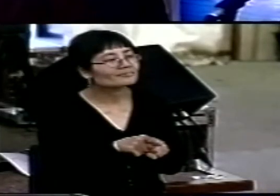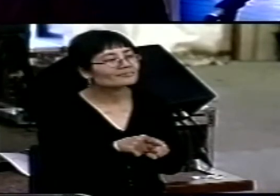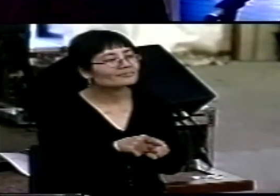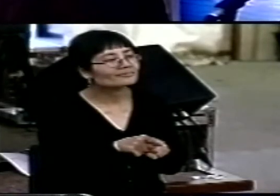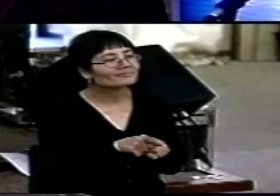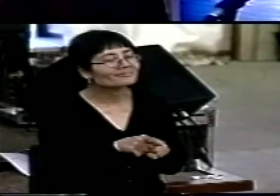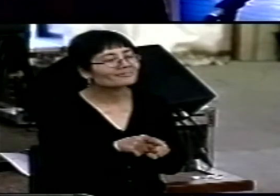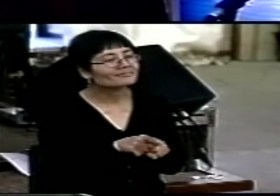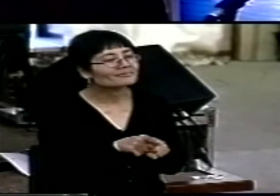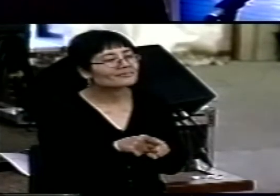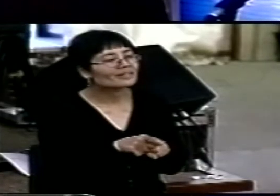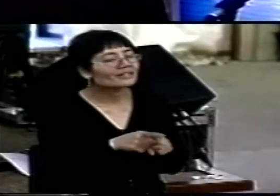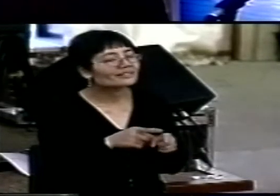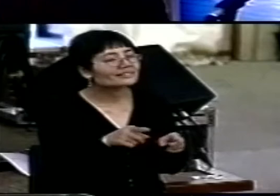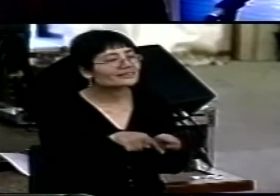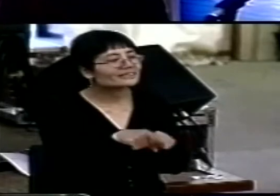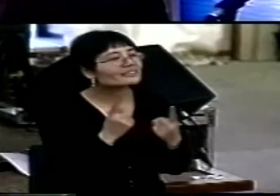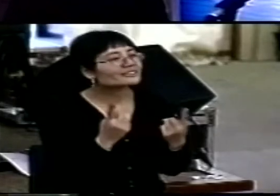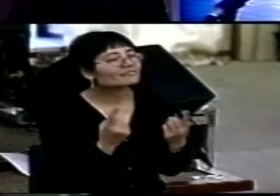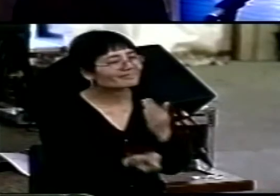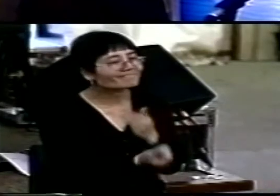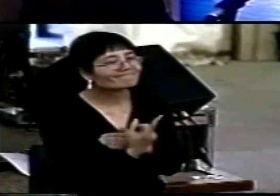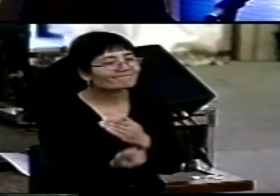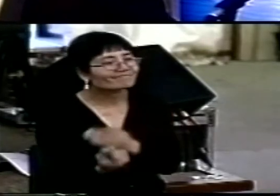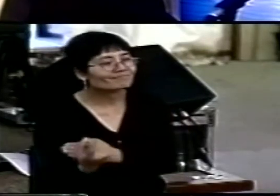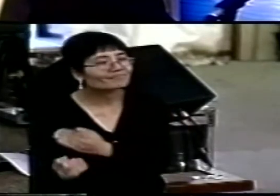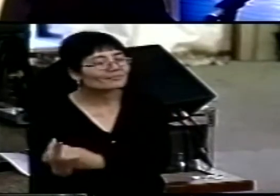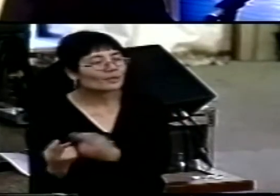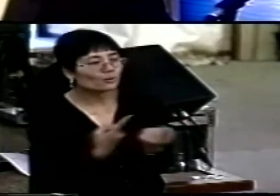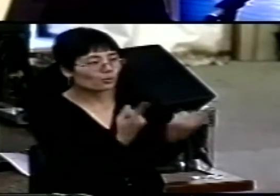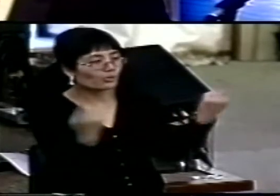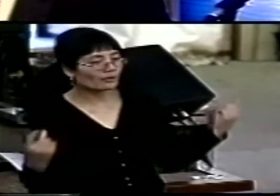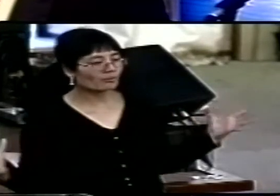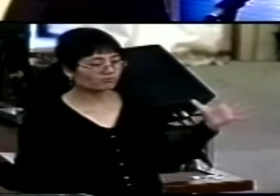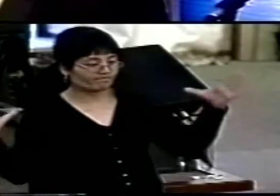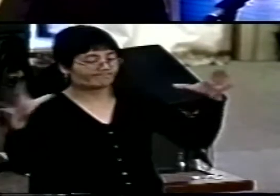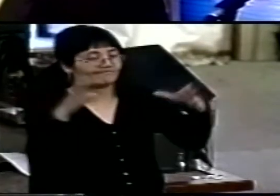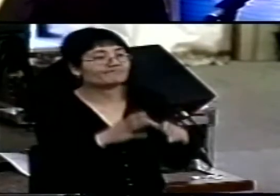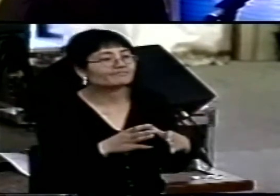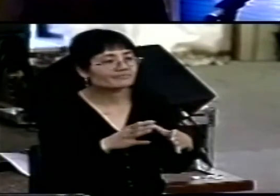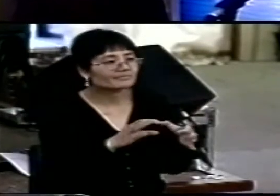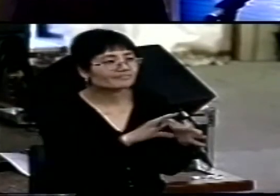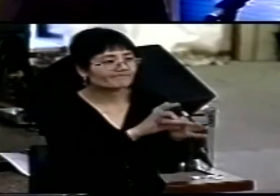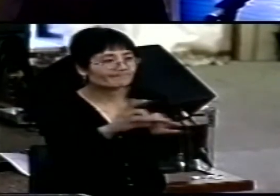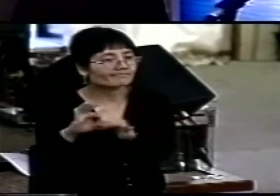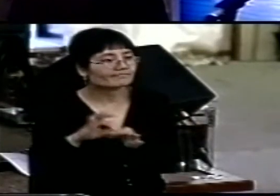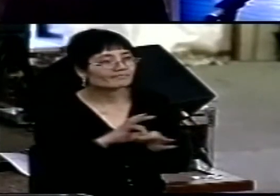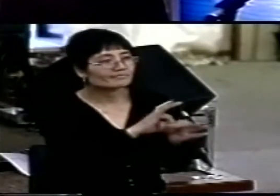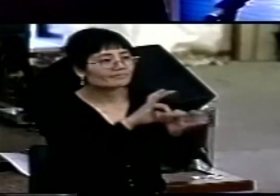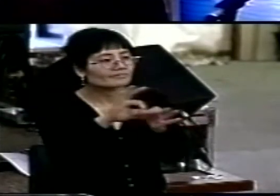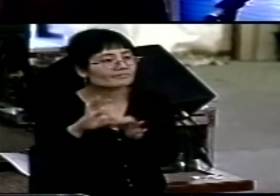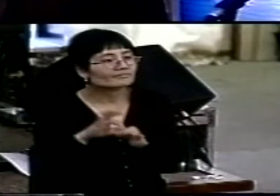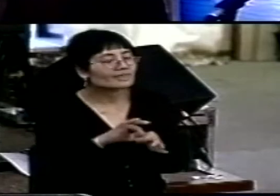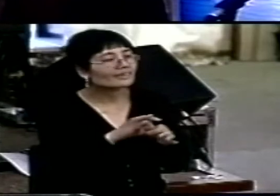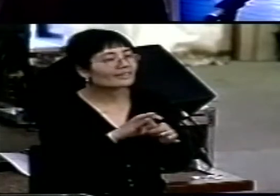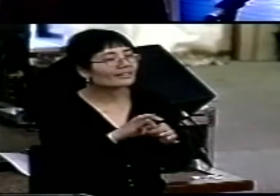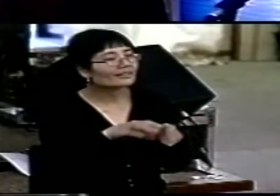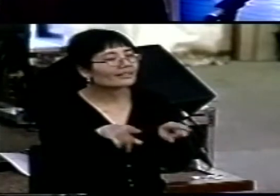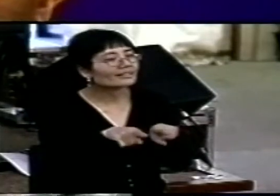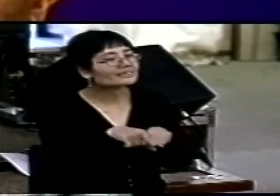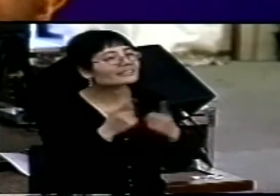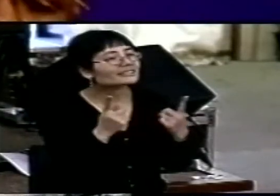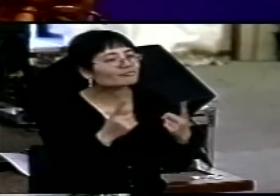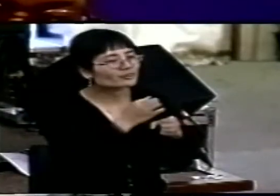type events is the way in which we are thrown together to cross-pollinate across our different